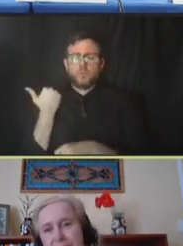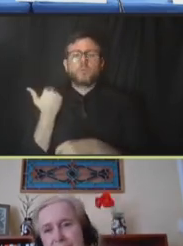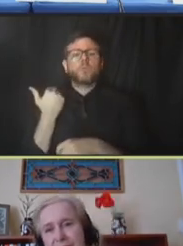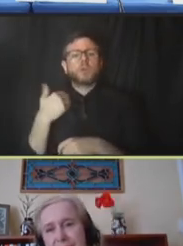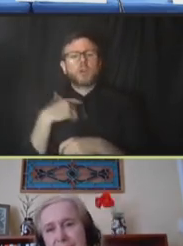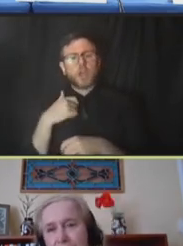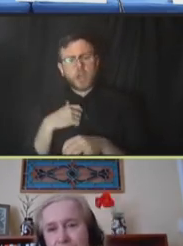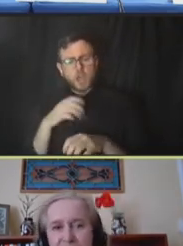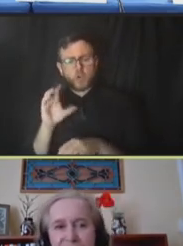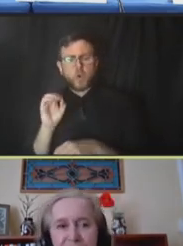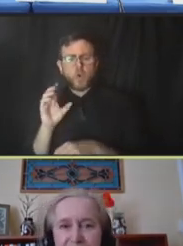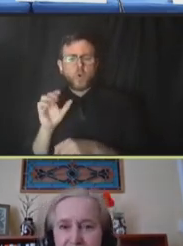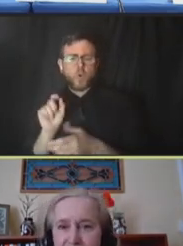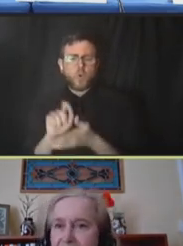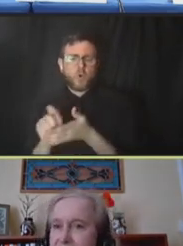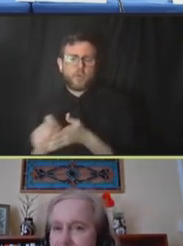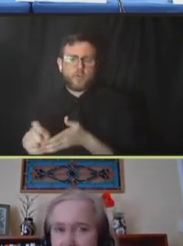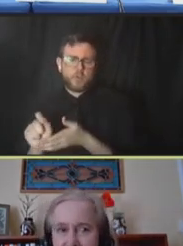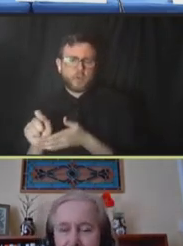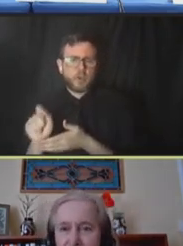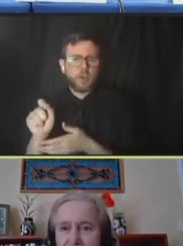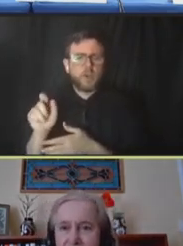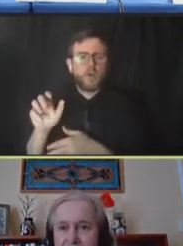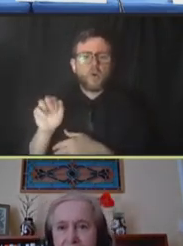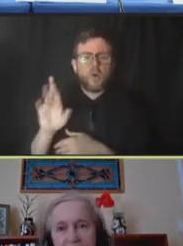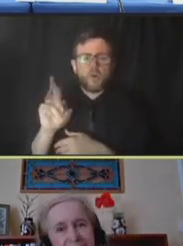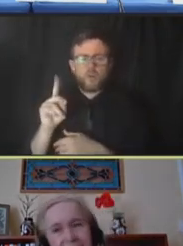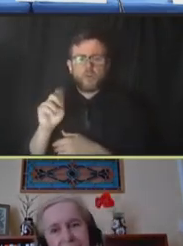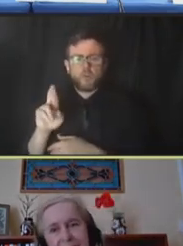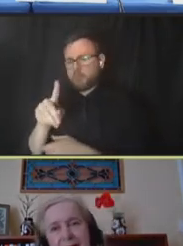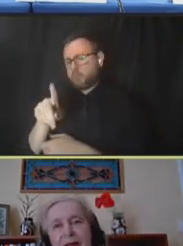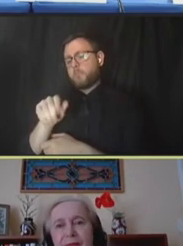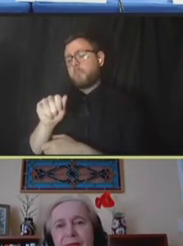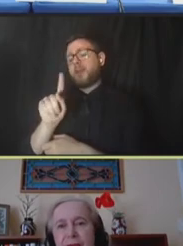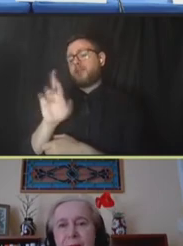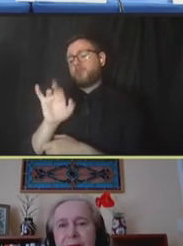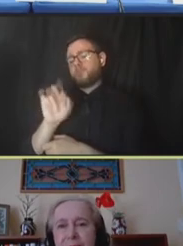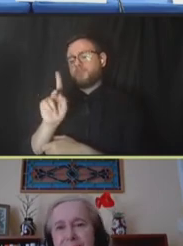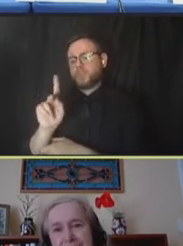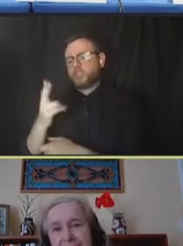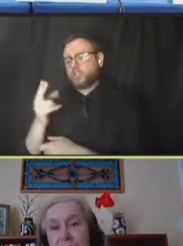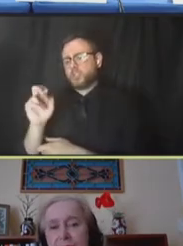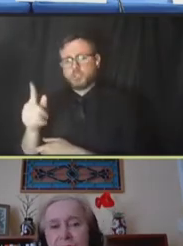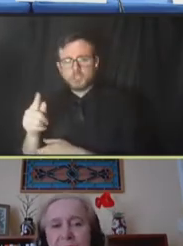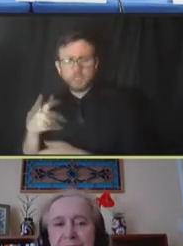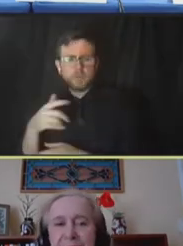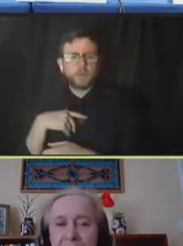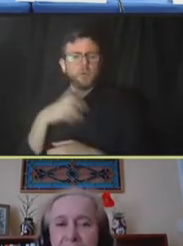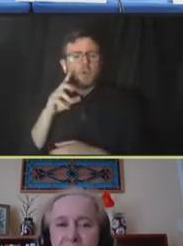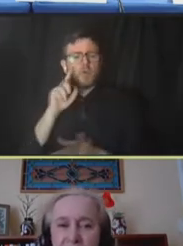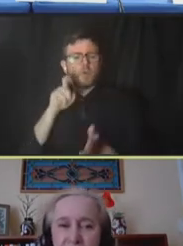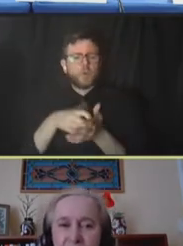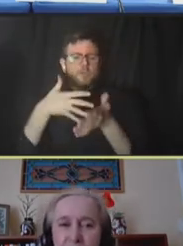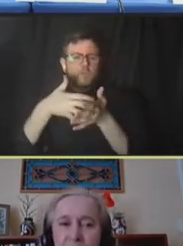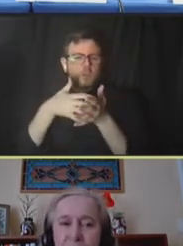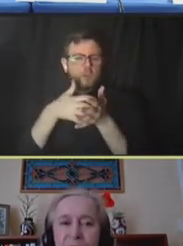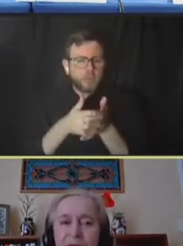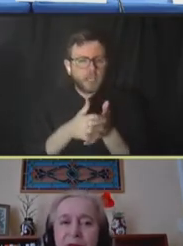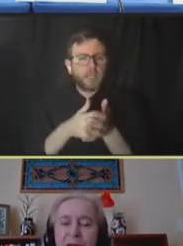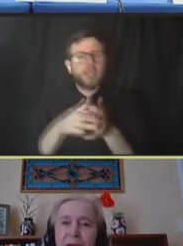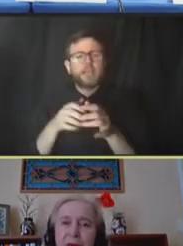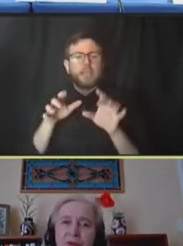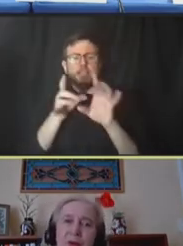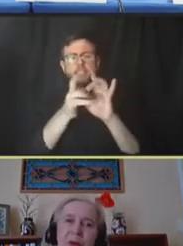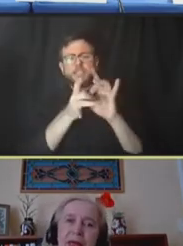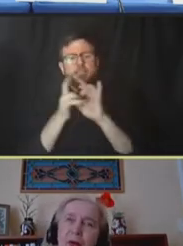Chang, which is kind of prescient, Fragile Networks, Identifying Vulnerabilities and Synergies in an Uncertain World.